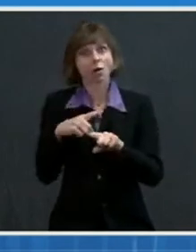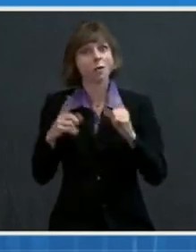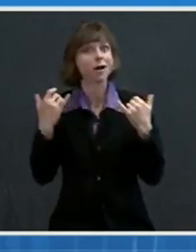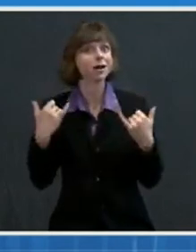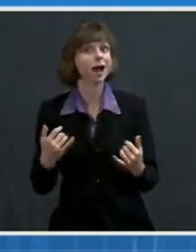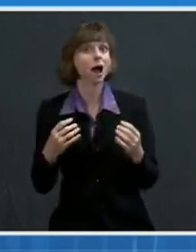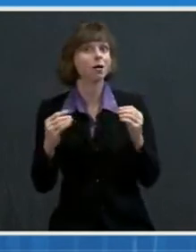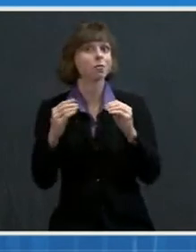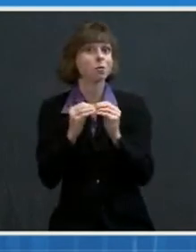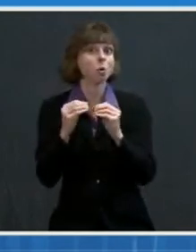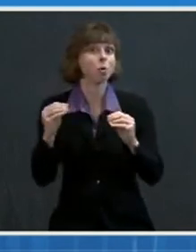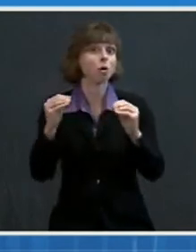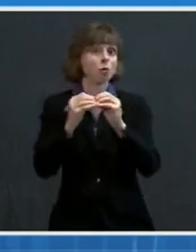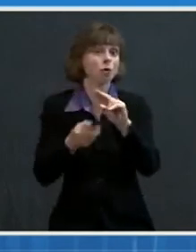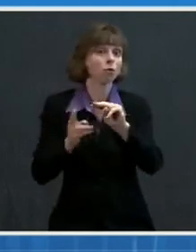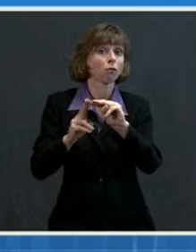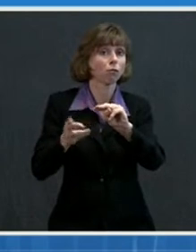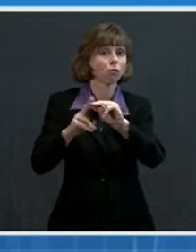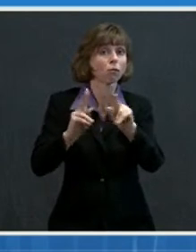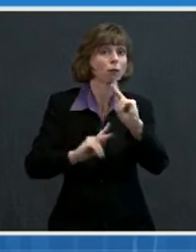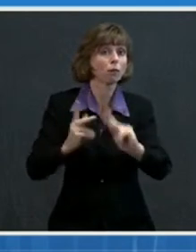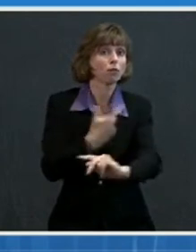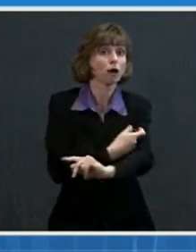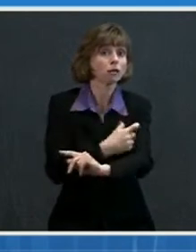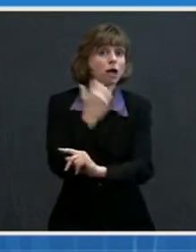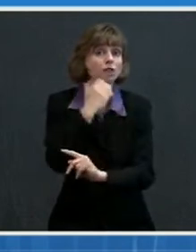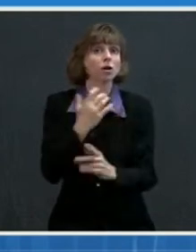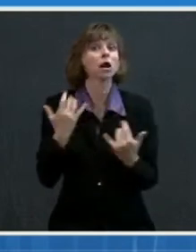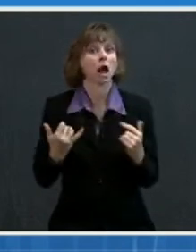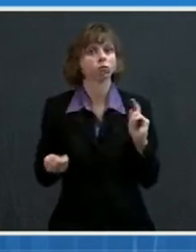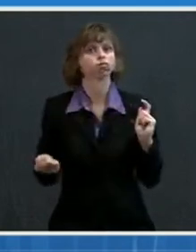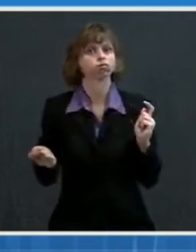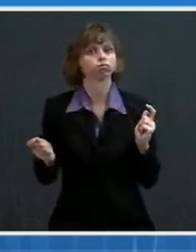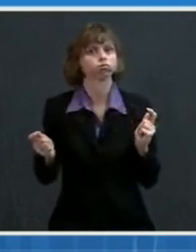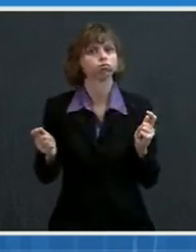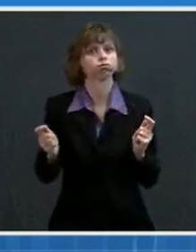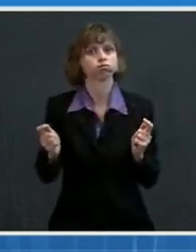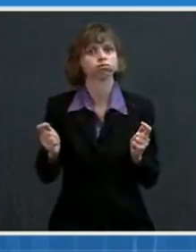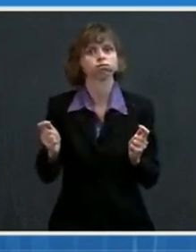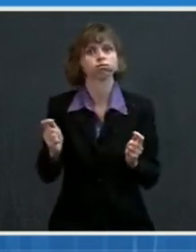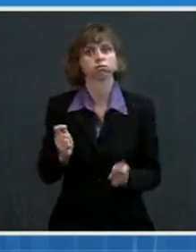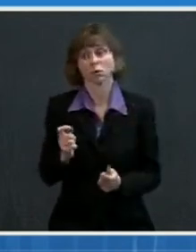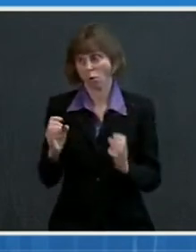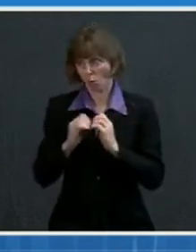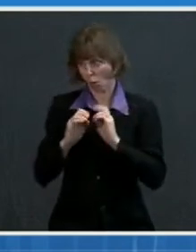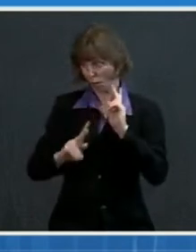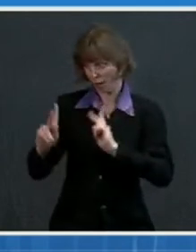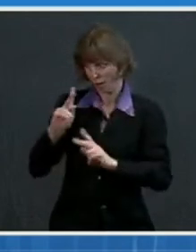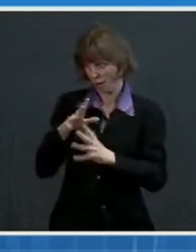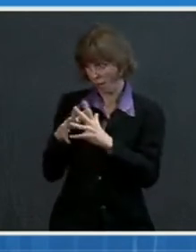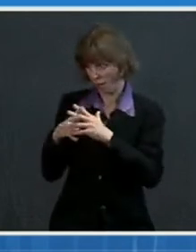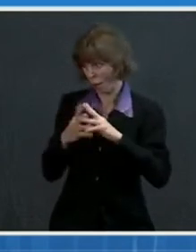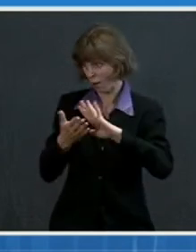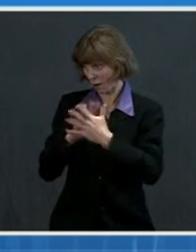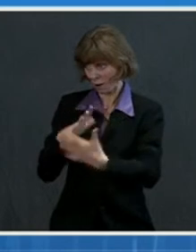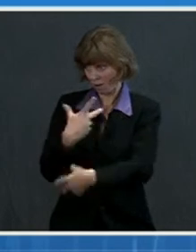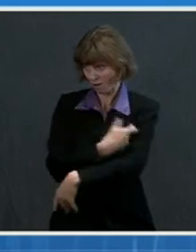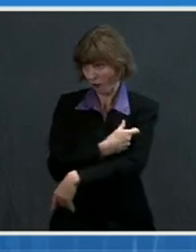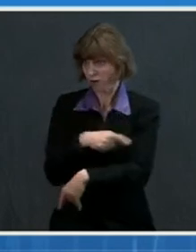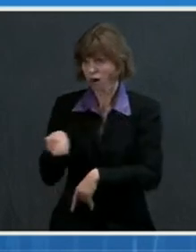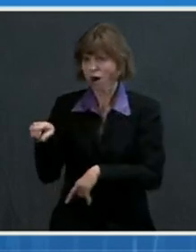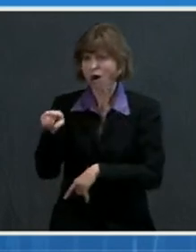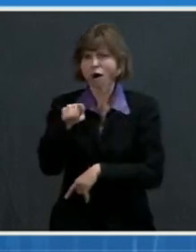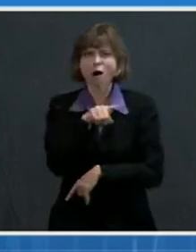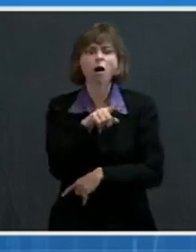to turn a corner. And as more Americans are vaccinated, a growing body of evidence now tells us that there are some activities